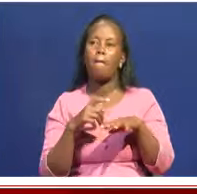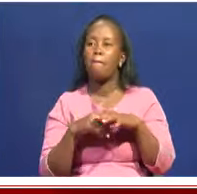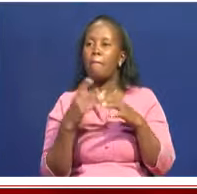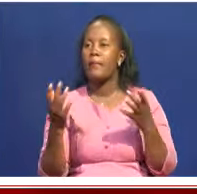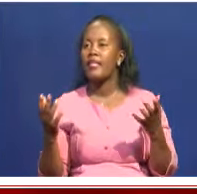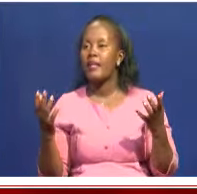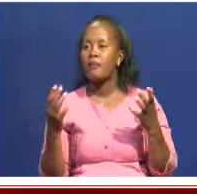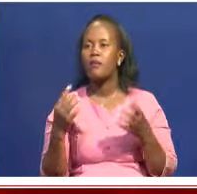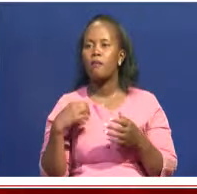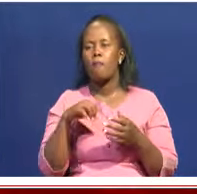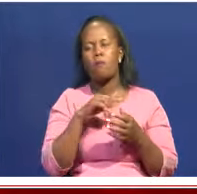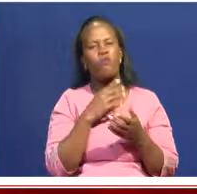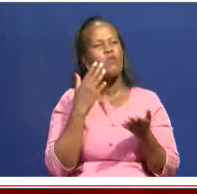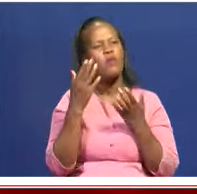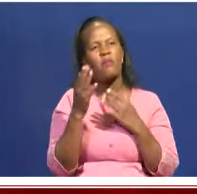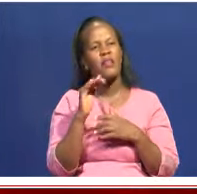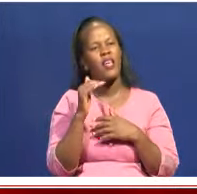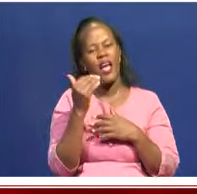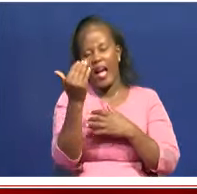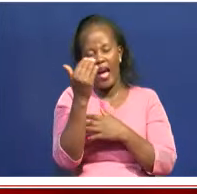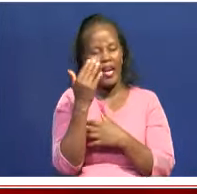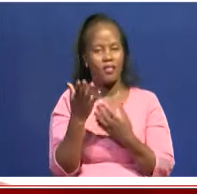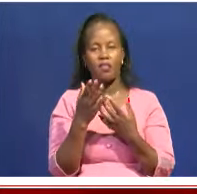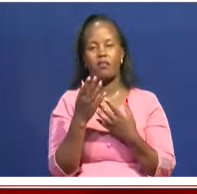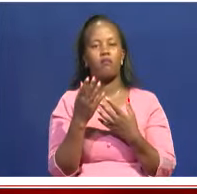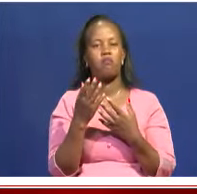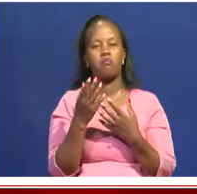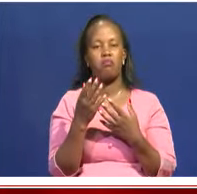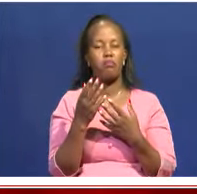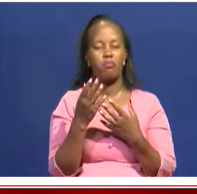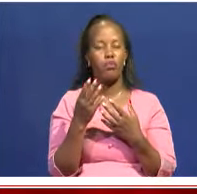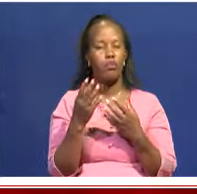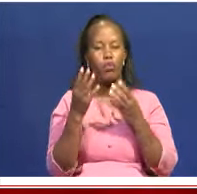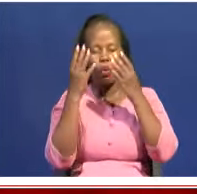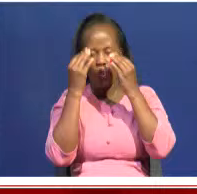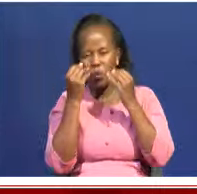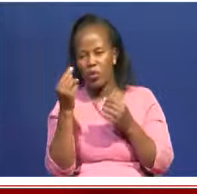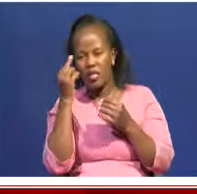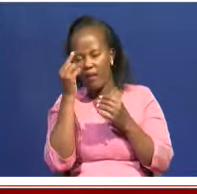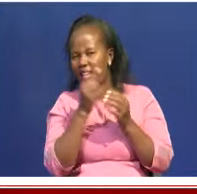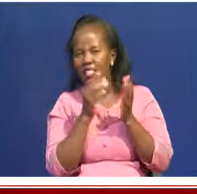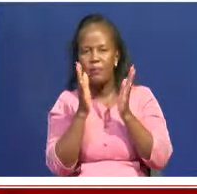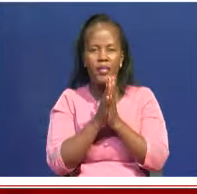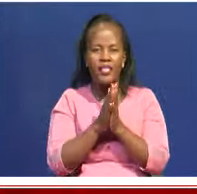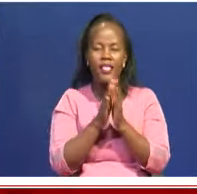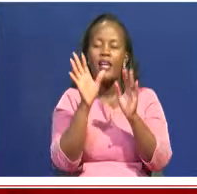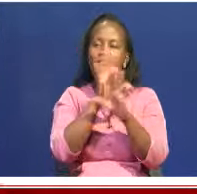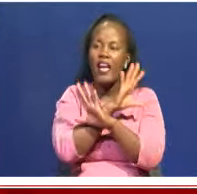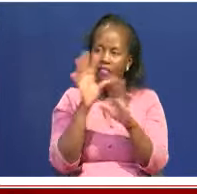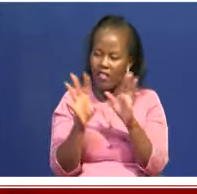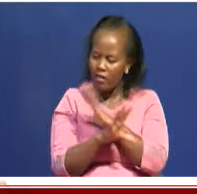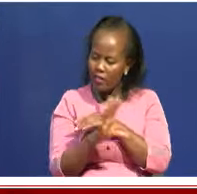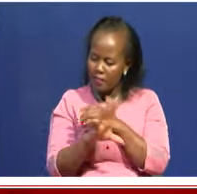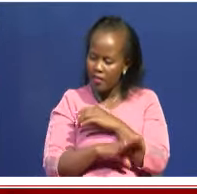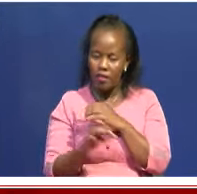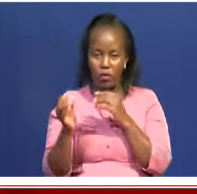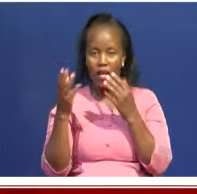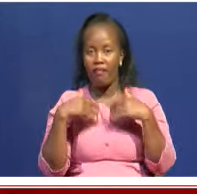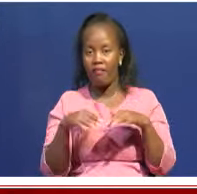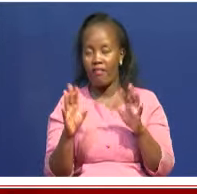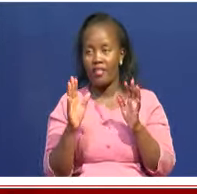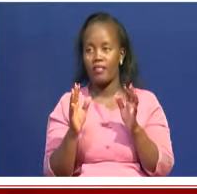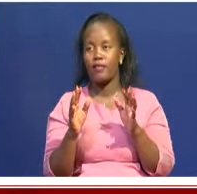close our eyes and pray and things were taken from right under our noses. So these are some of the things that are taken from right under our noses.